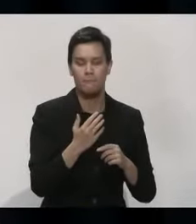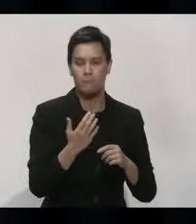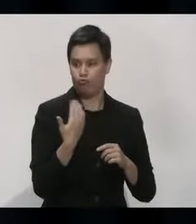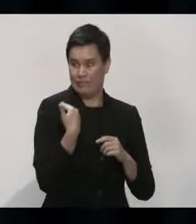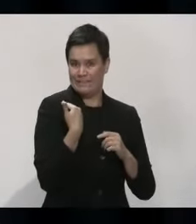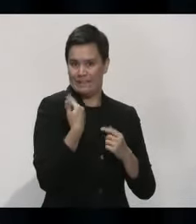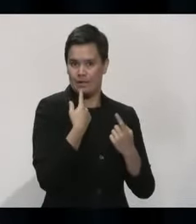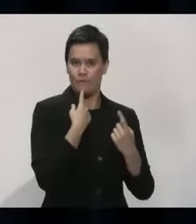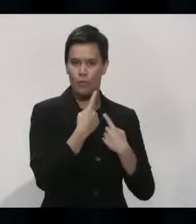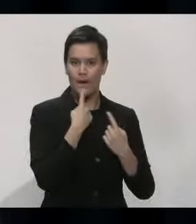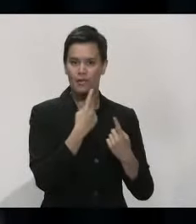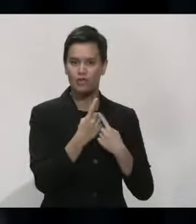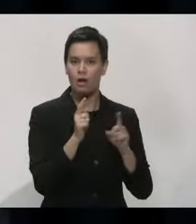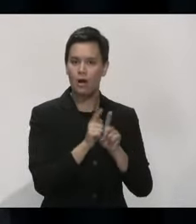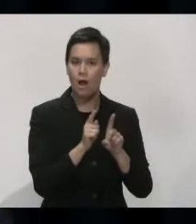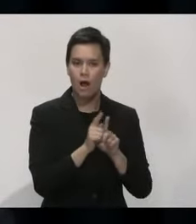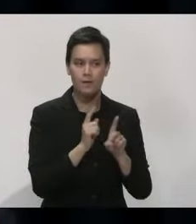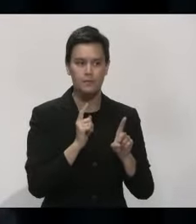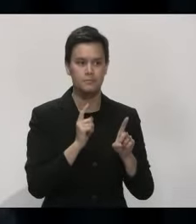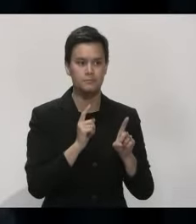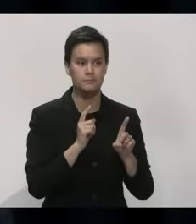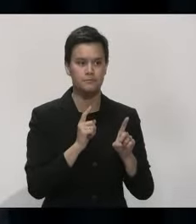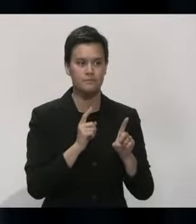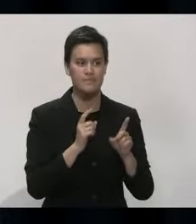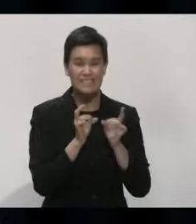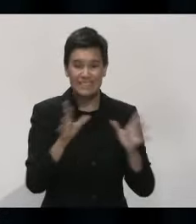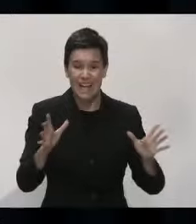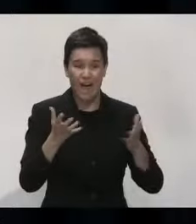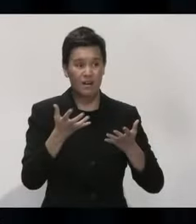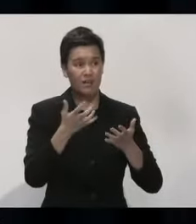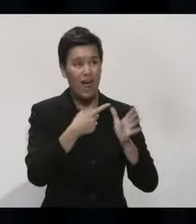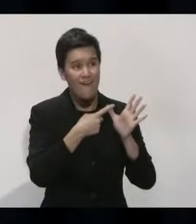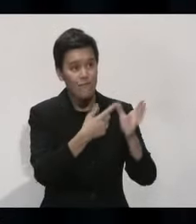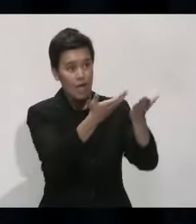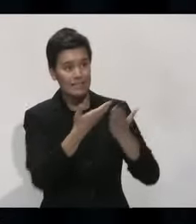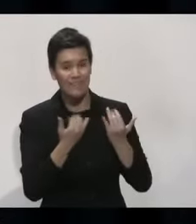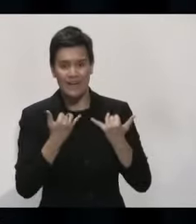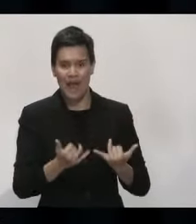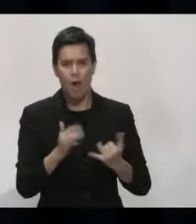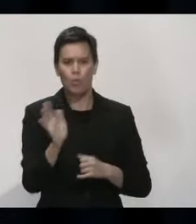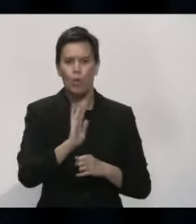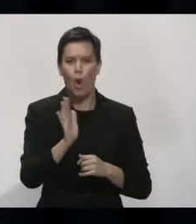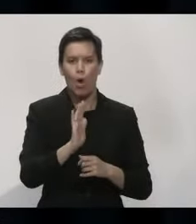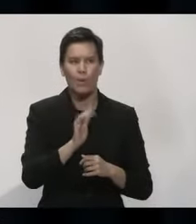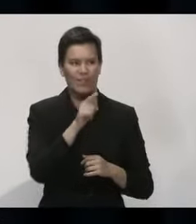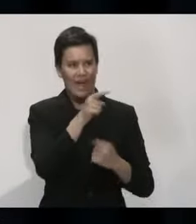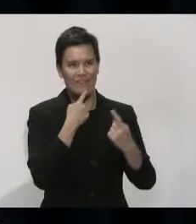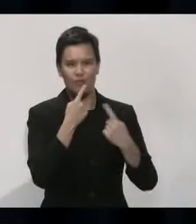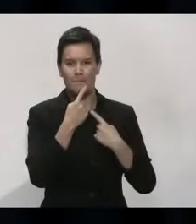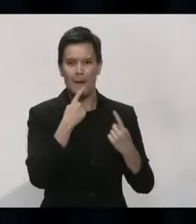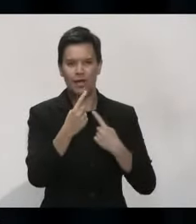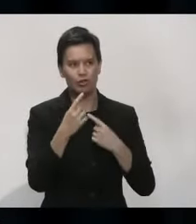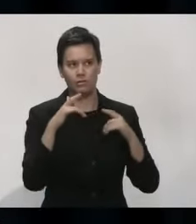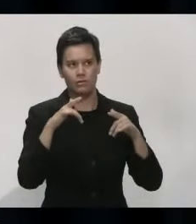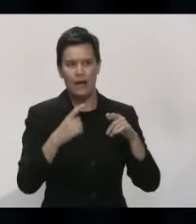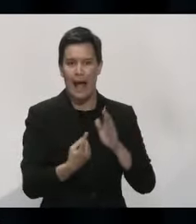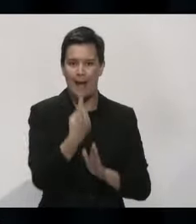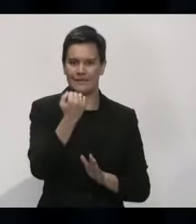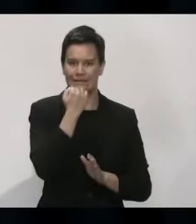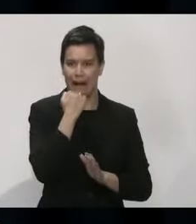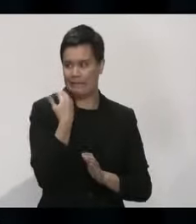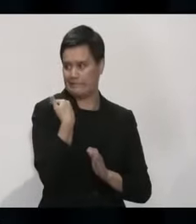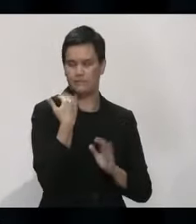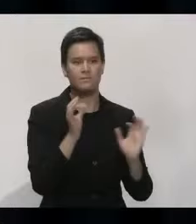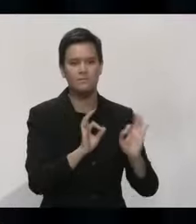information at the time as we make those decisions. So we have got, you know, check-ins that the Prime Minister has signalled all the way